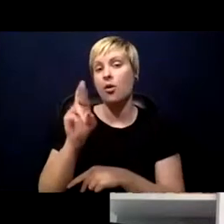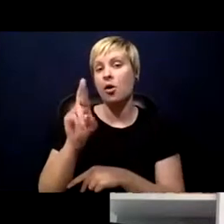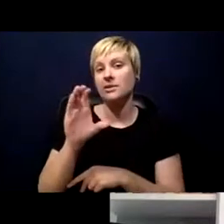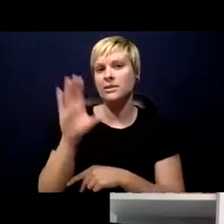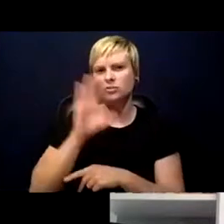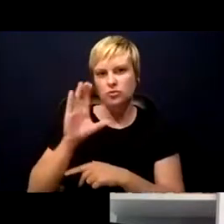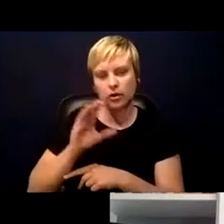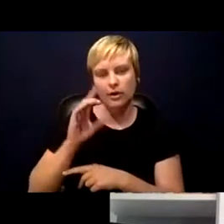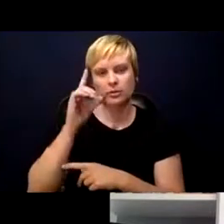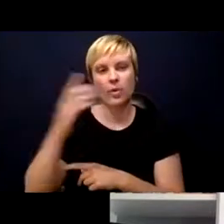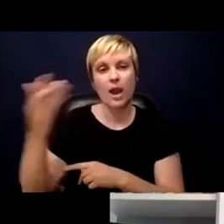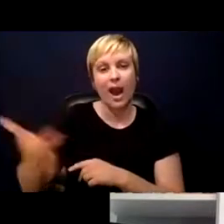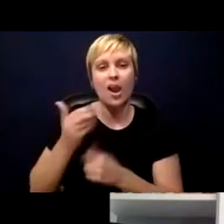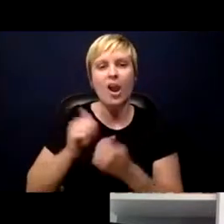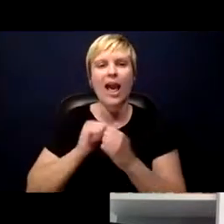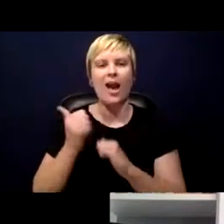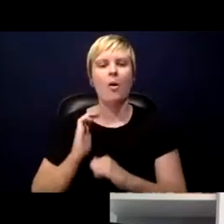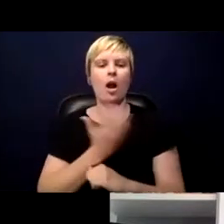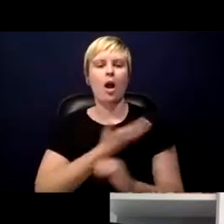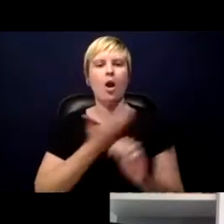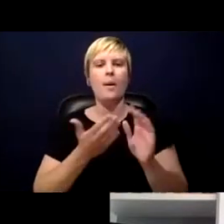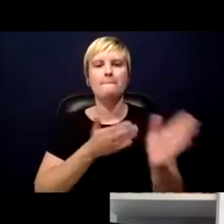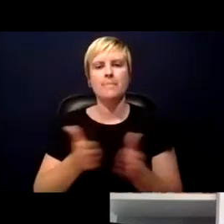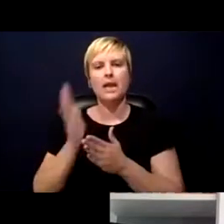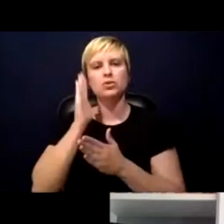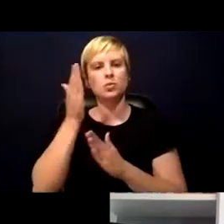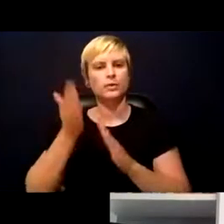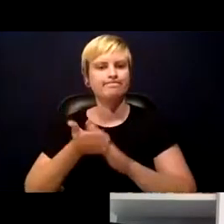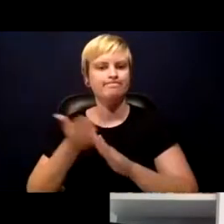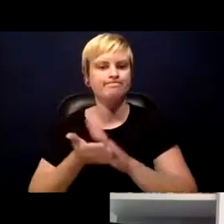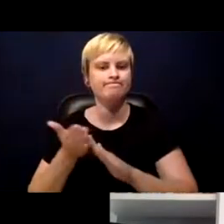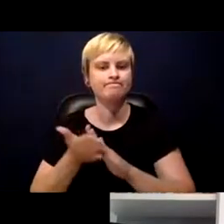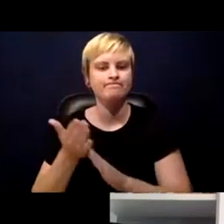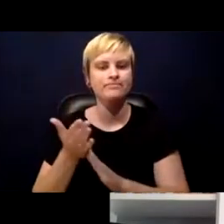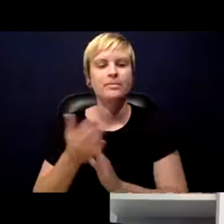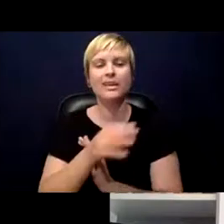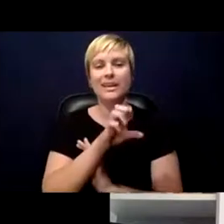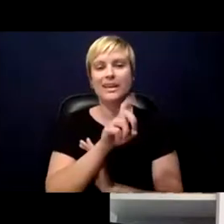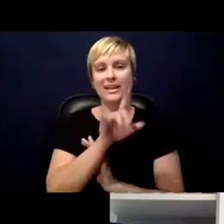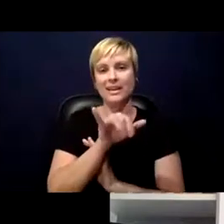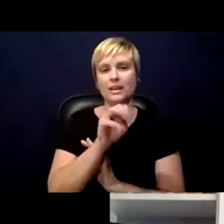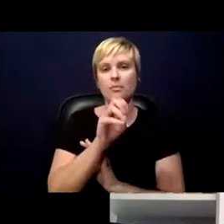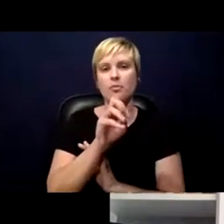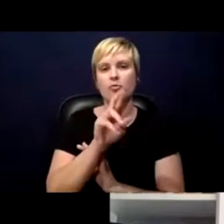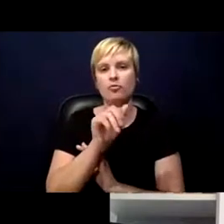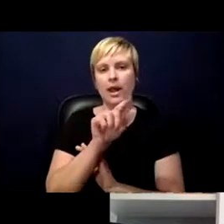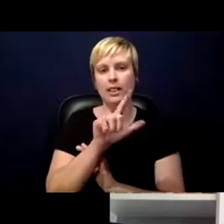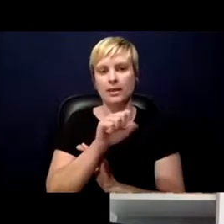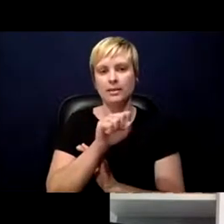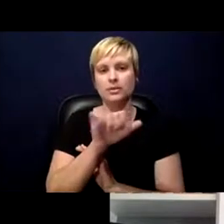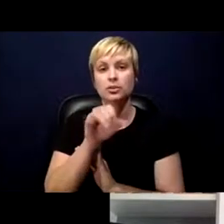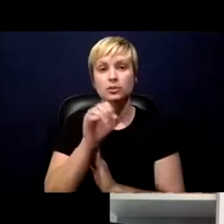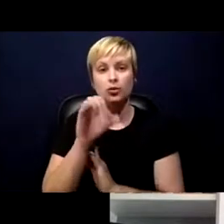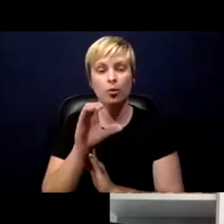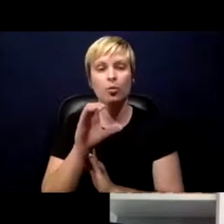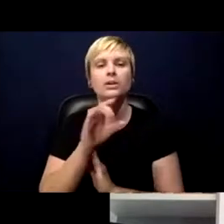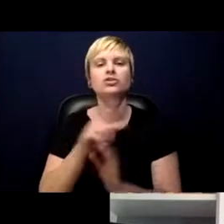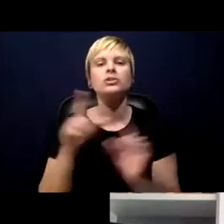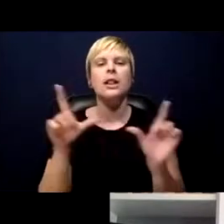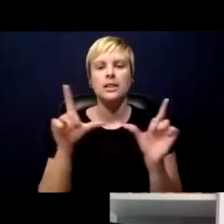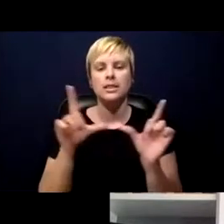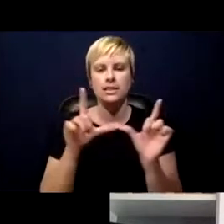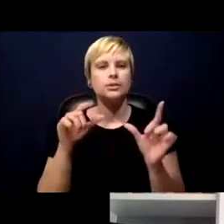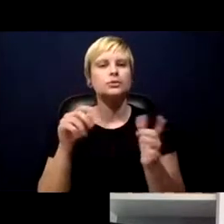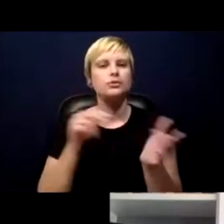our plan will be operationalized. I'm also joined by Edie Morales-Yoke, a licensed practical nurse at our Division